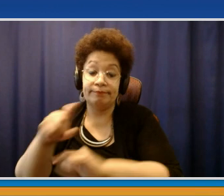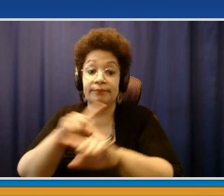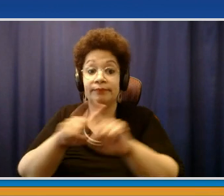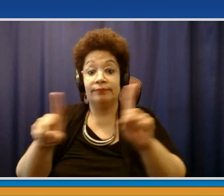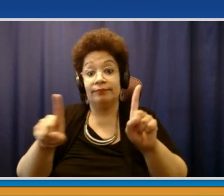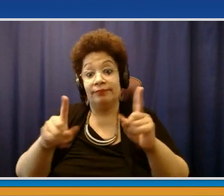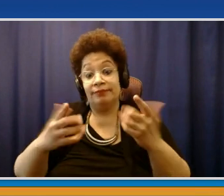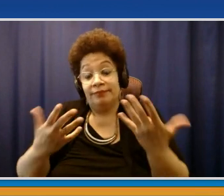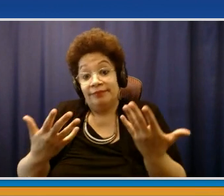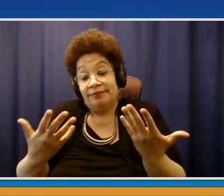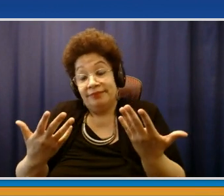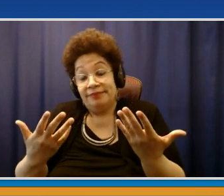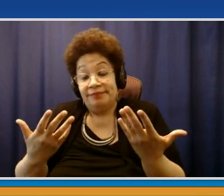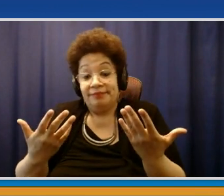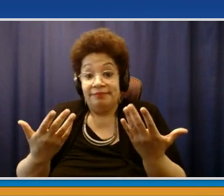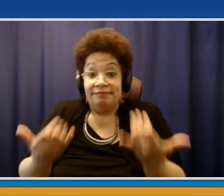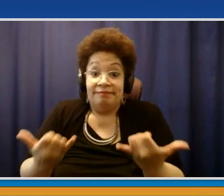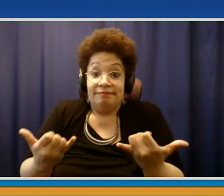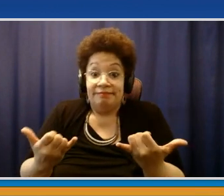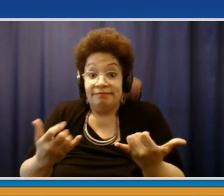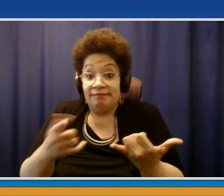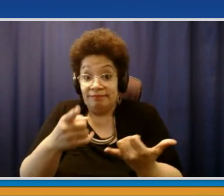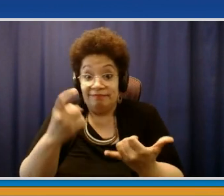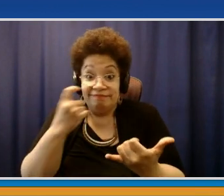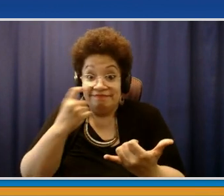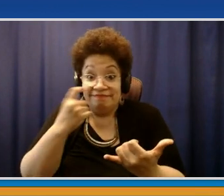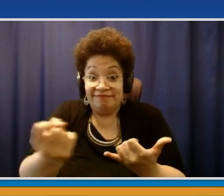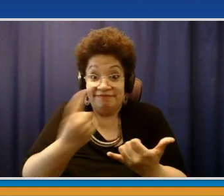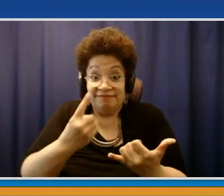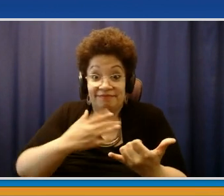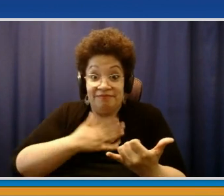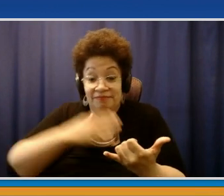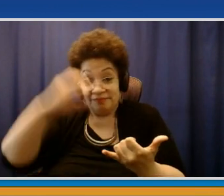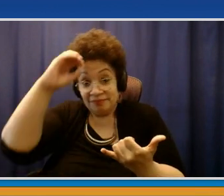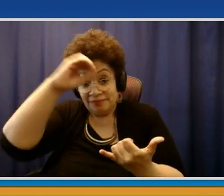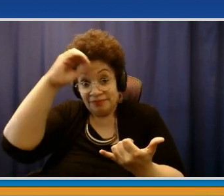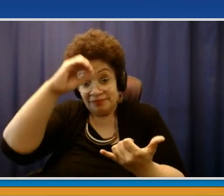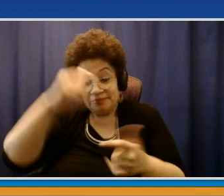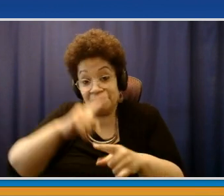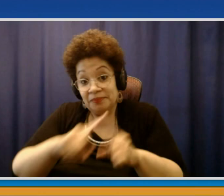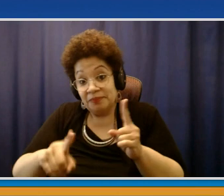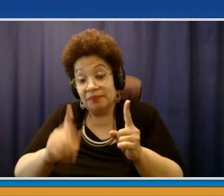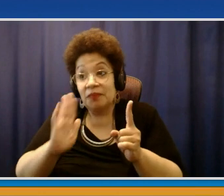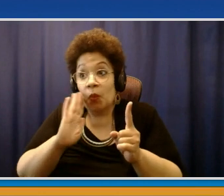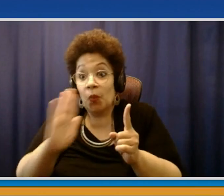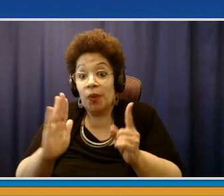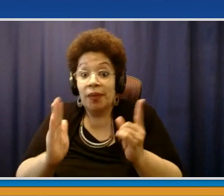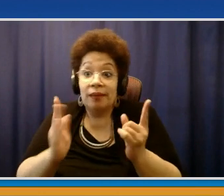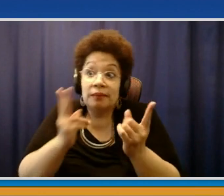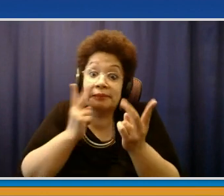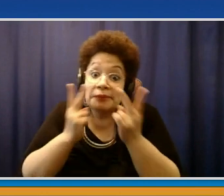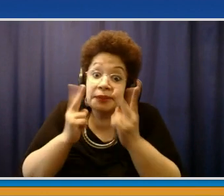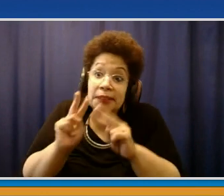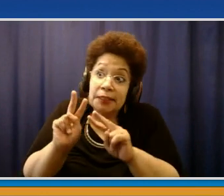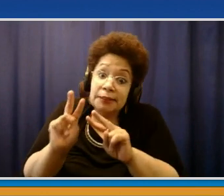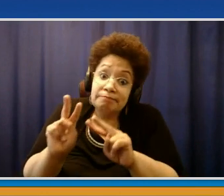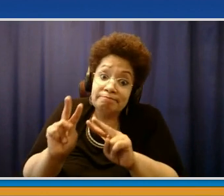for Warren's opinion. And as I get that input, we'll make hopefully intelligent decisions as we go forward.